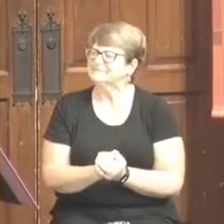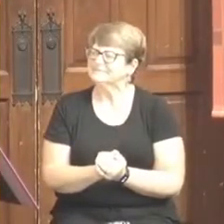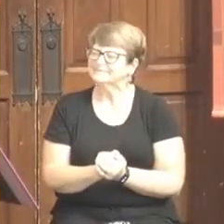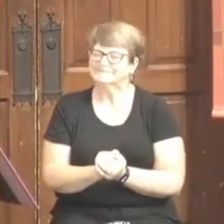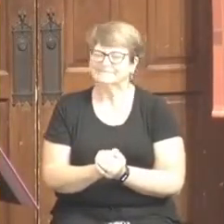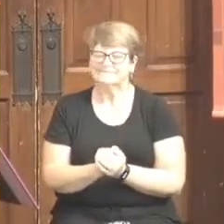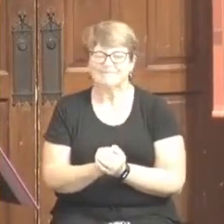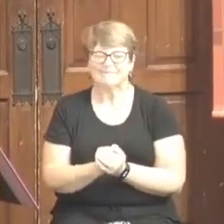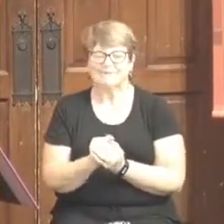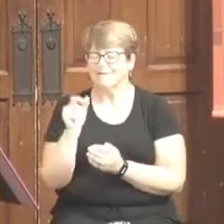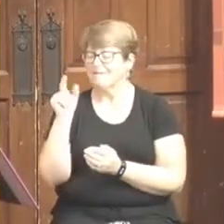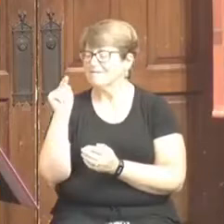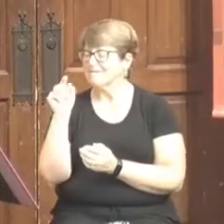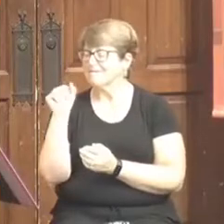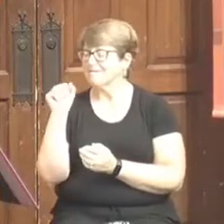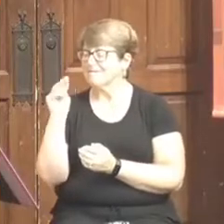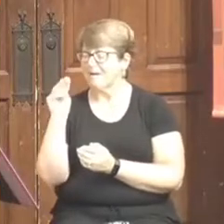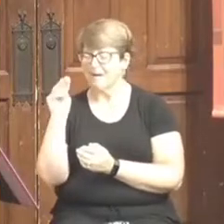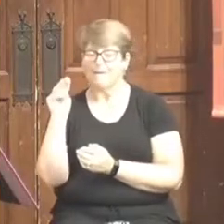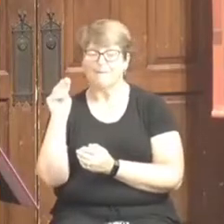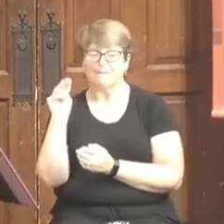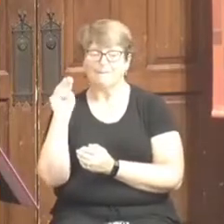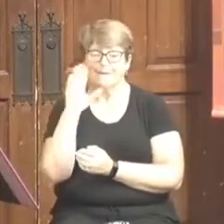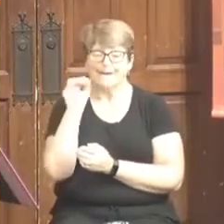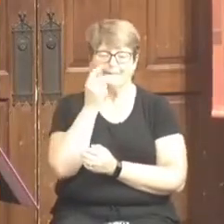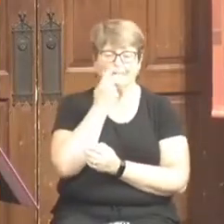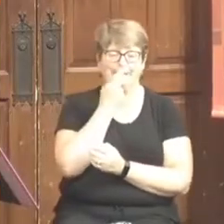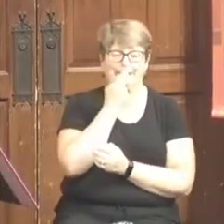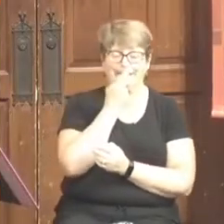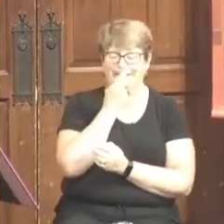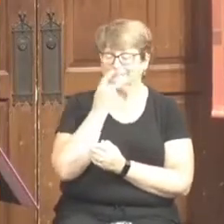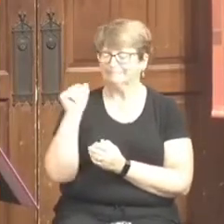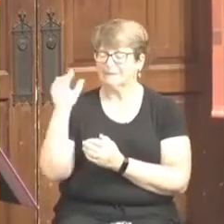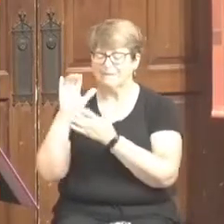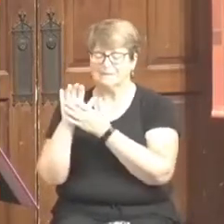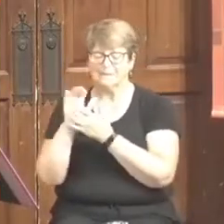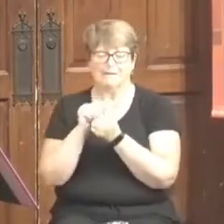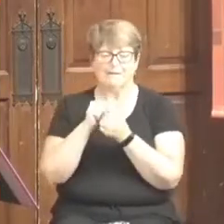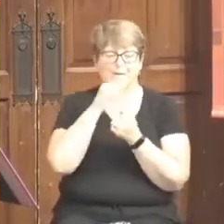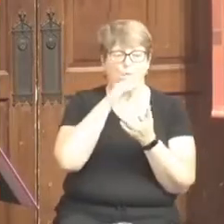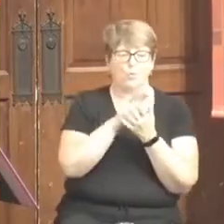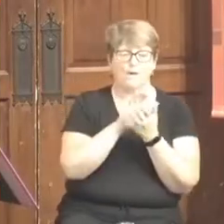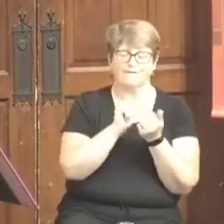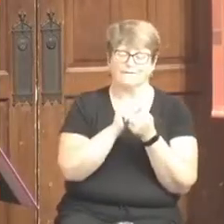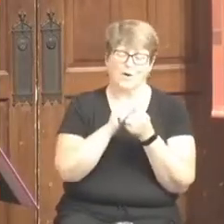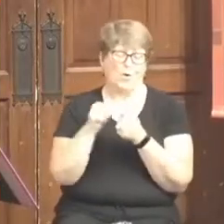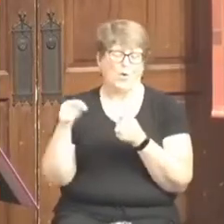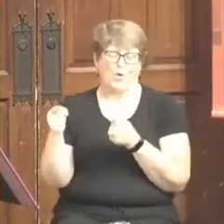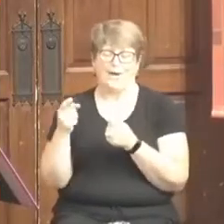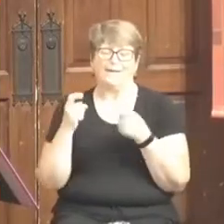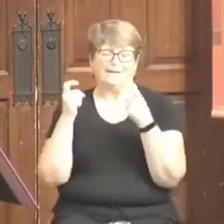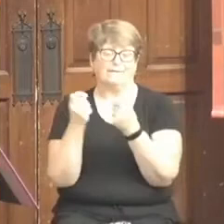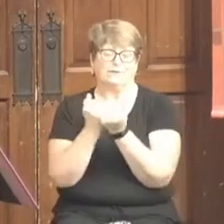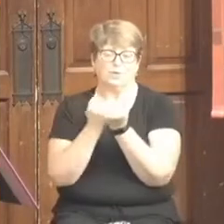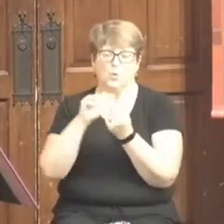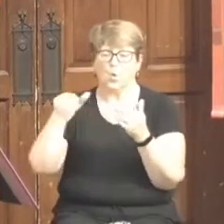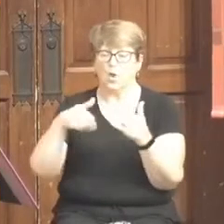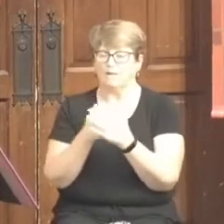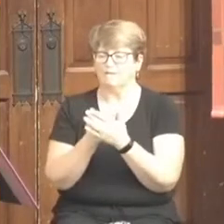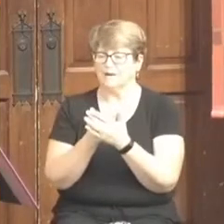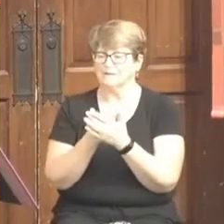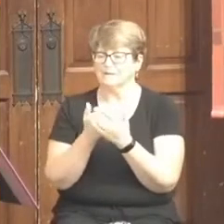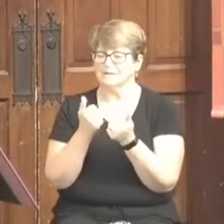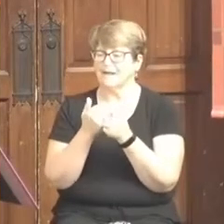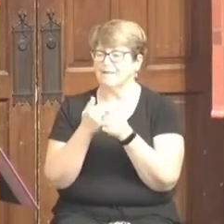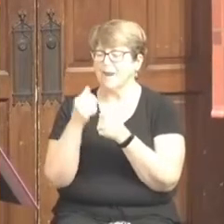are also a gift to all of us, because they are the parents of Steve Morton. And just what a